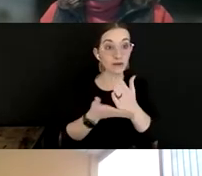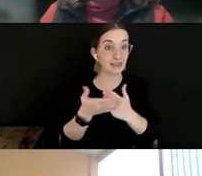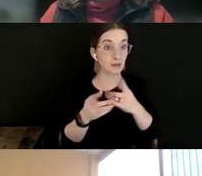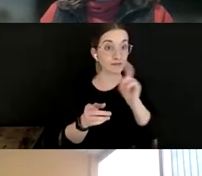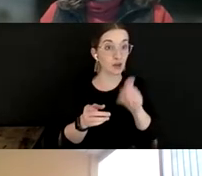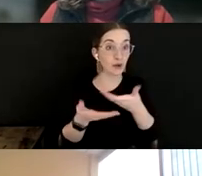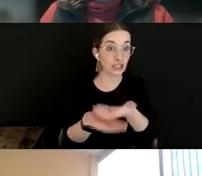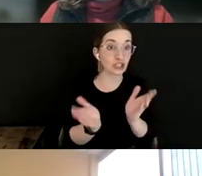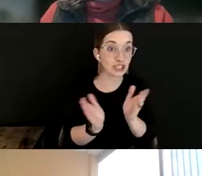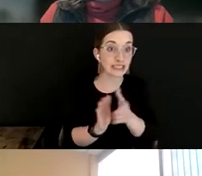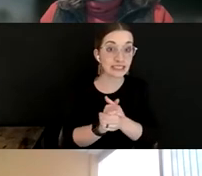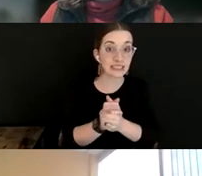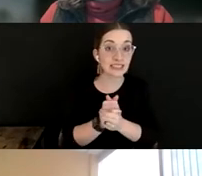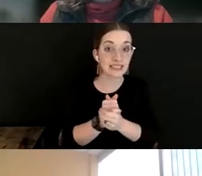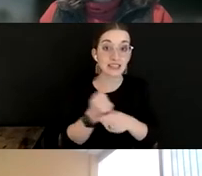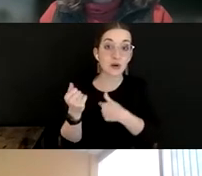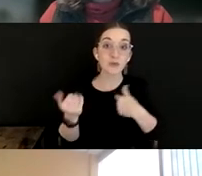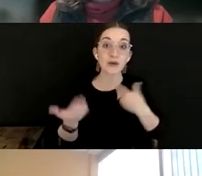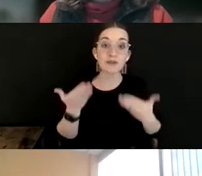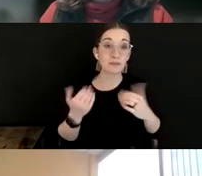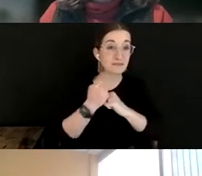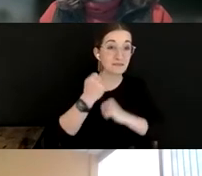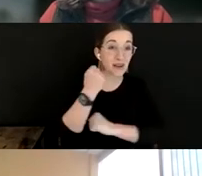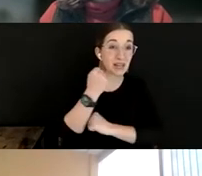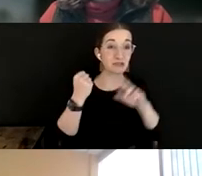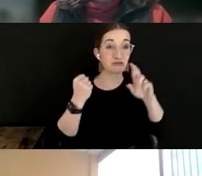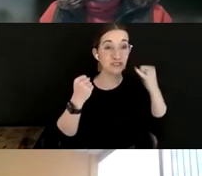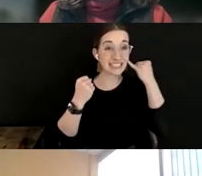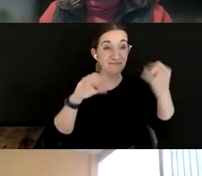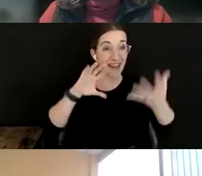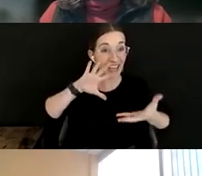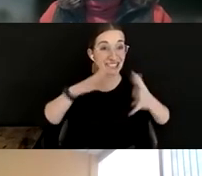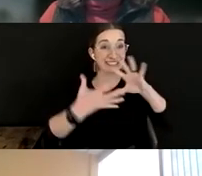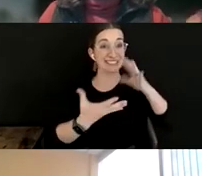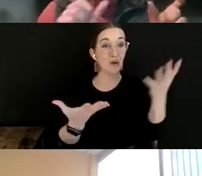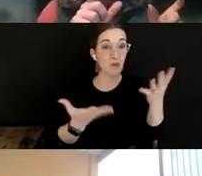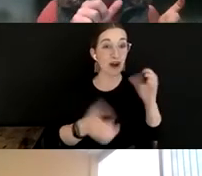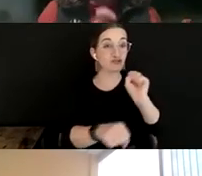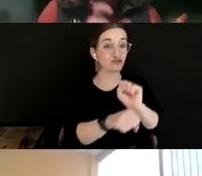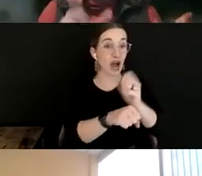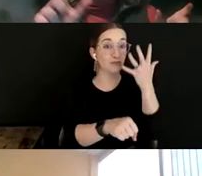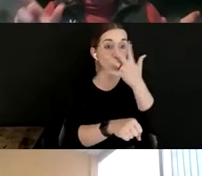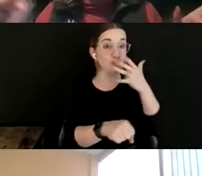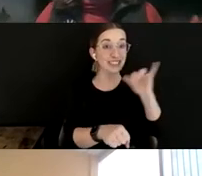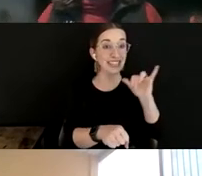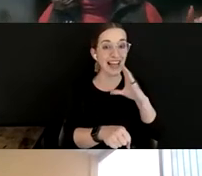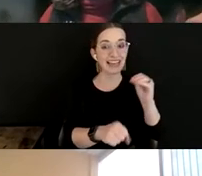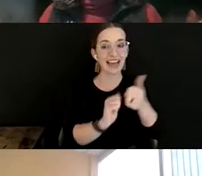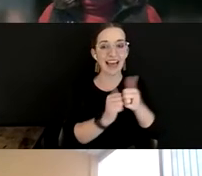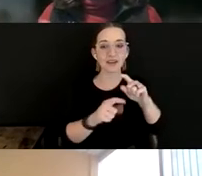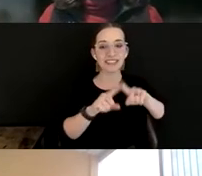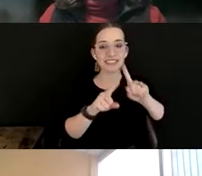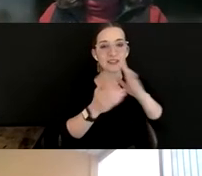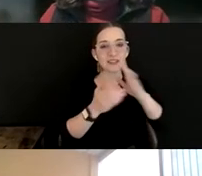we may be starting to re fundamentally reimagine what a job is, and how the different chunks of it are